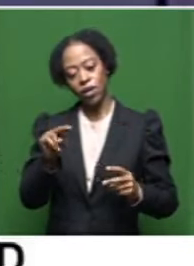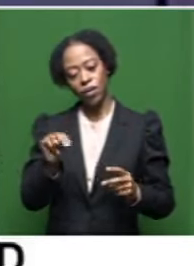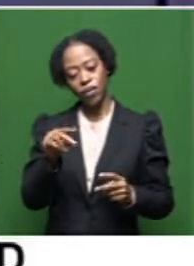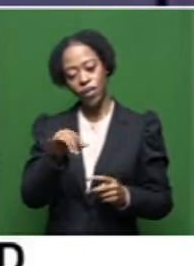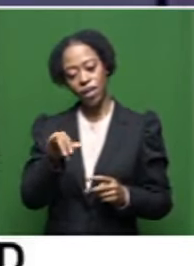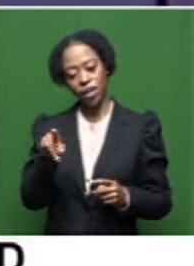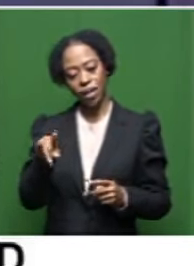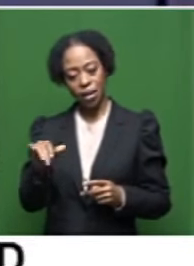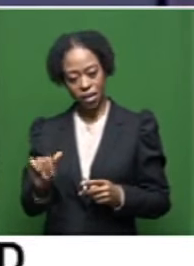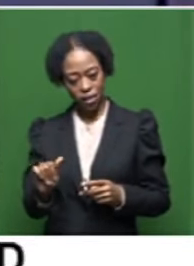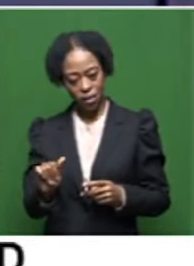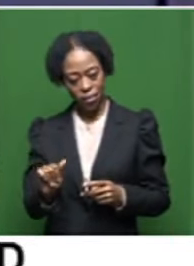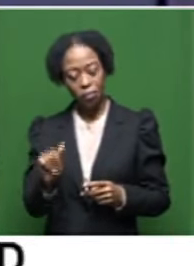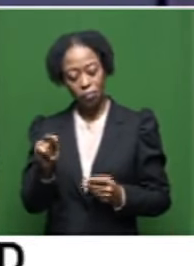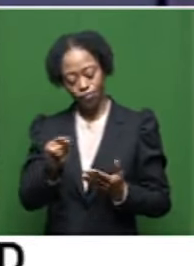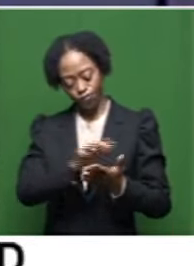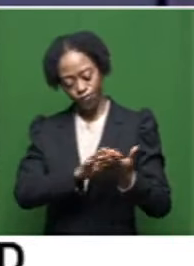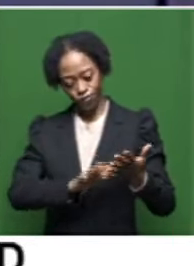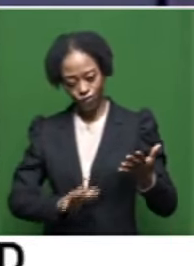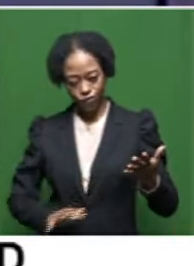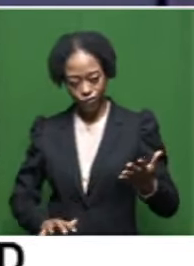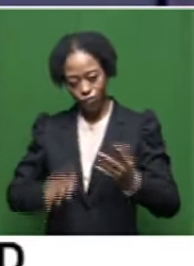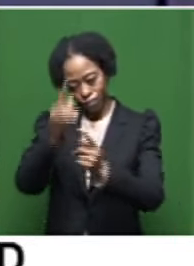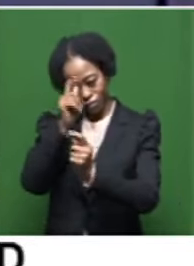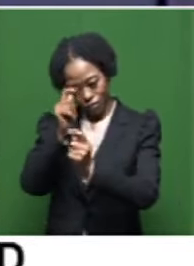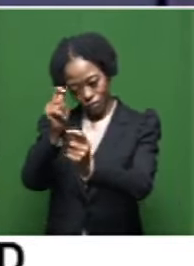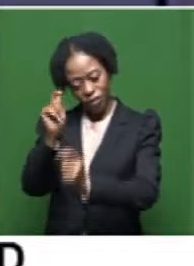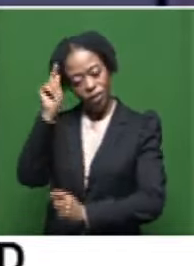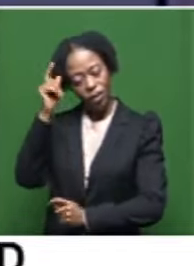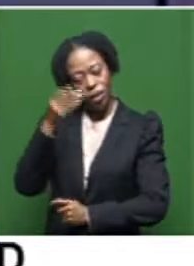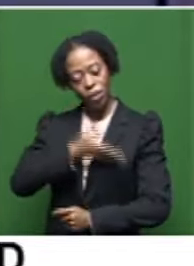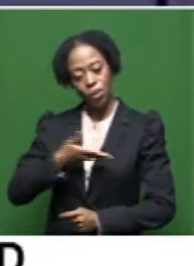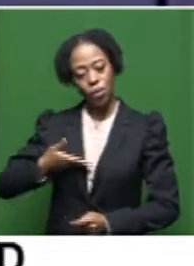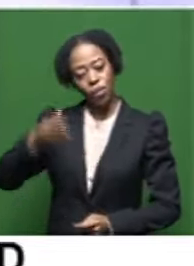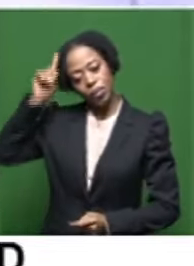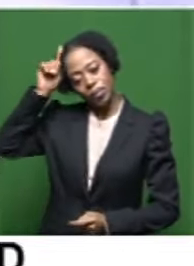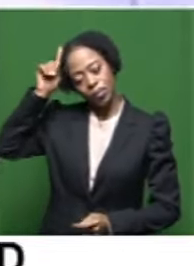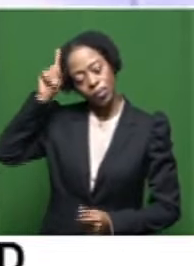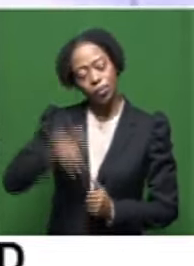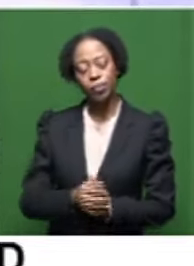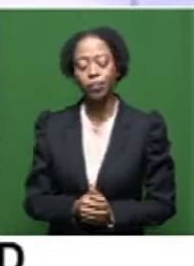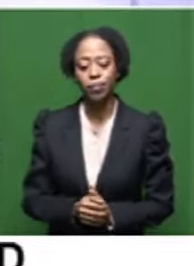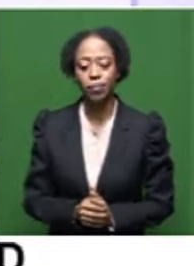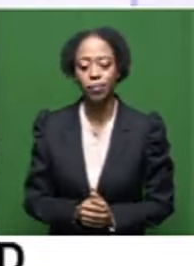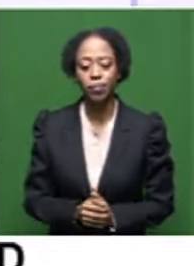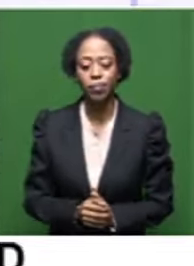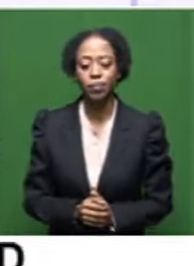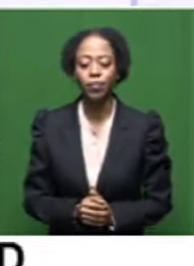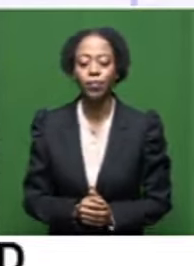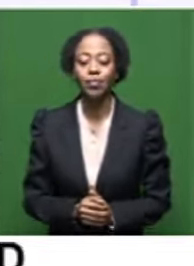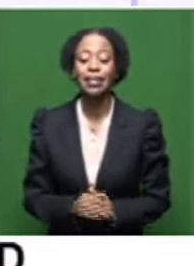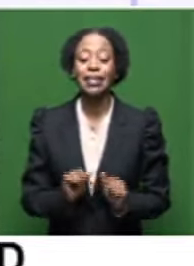So he published a piece in tribute to Winnie Mandela there. Now, you know, I always